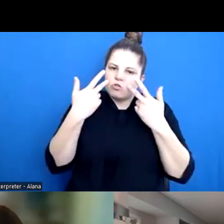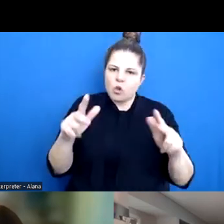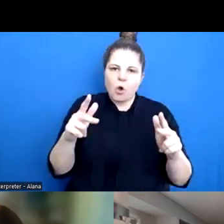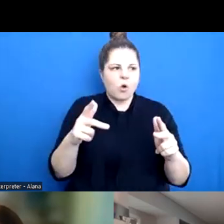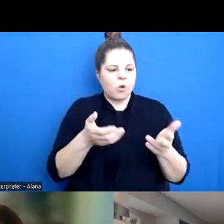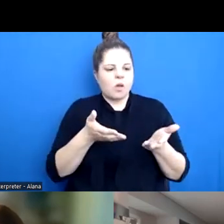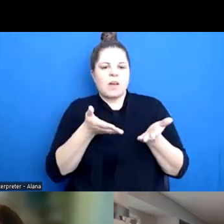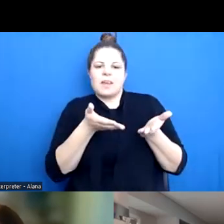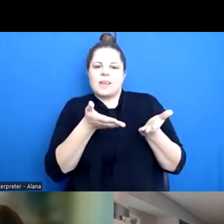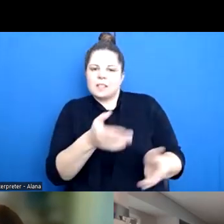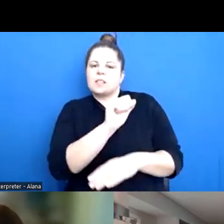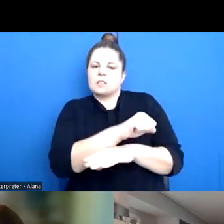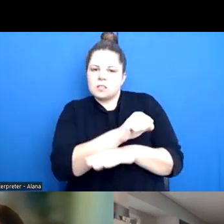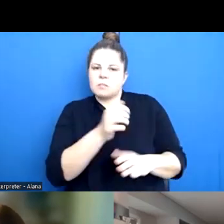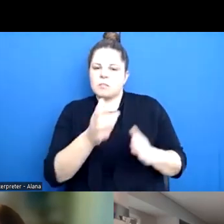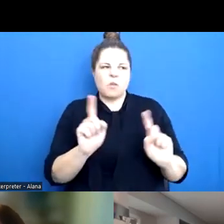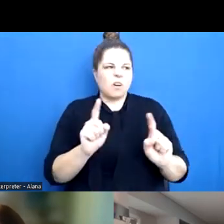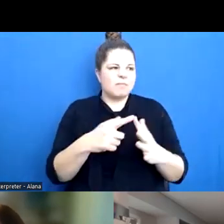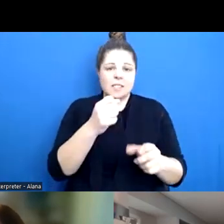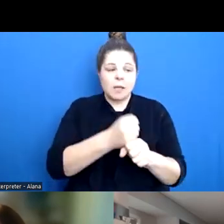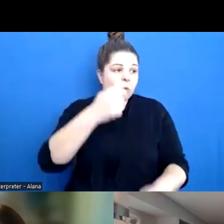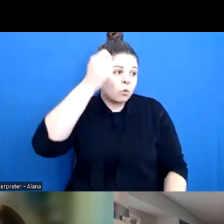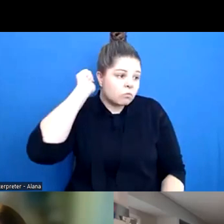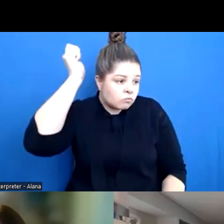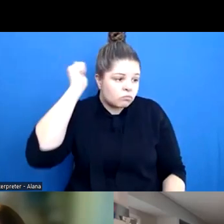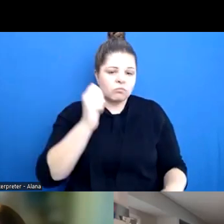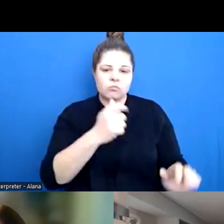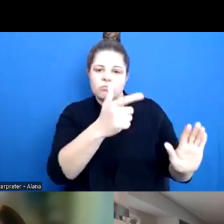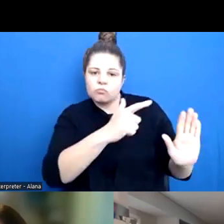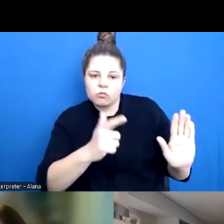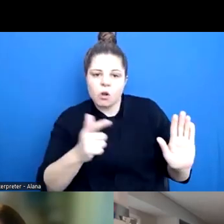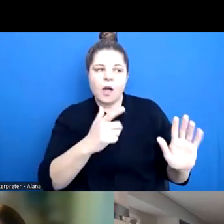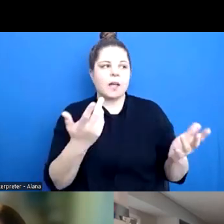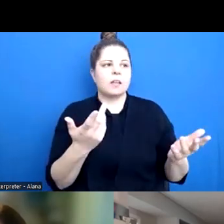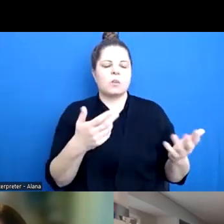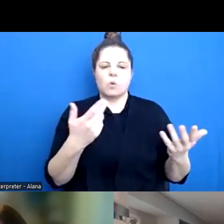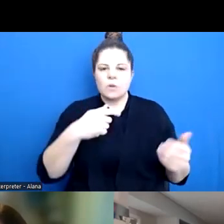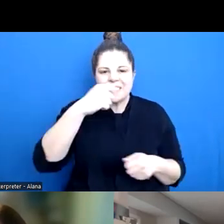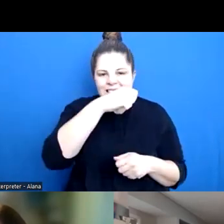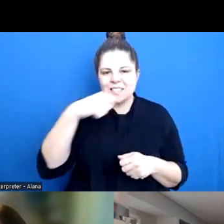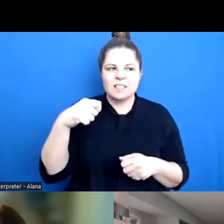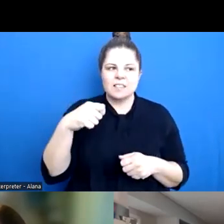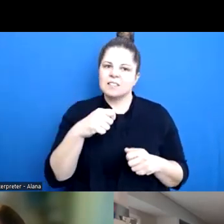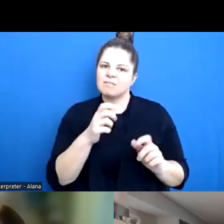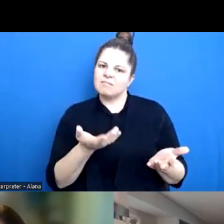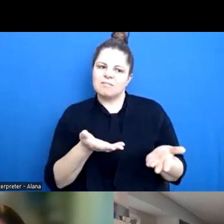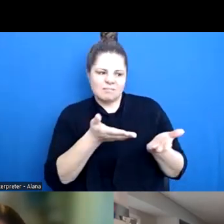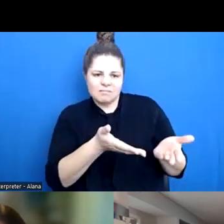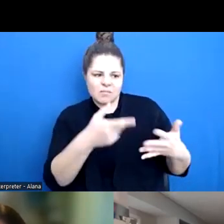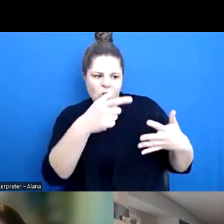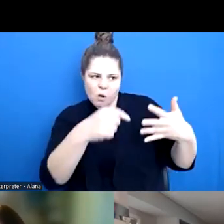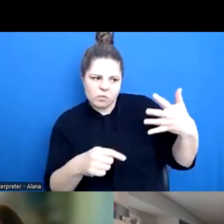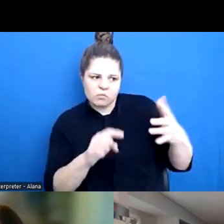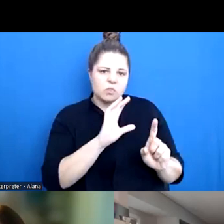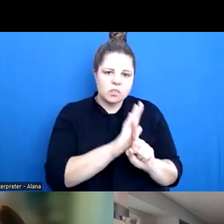essential things, like brushing hair, drying hair, you know, brushing teeth, they also offer their children options to be